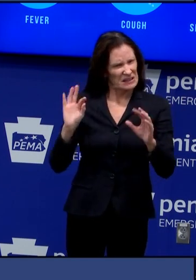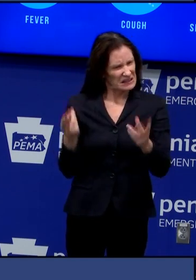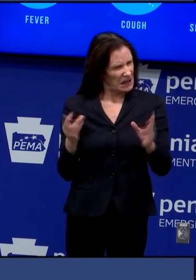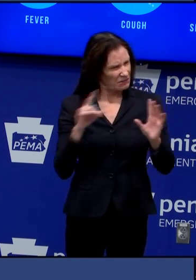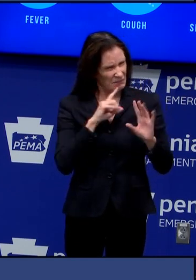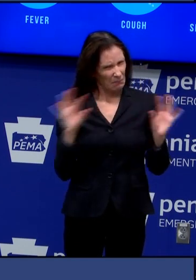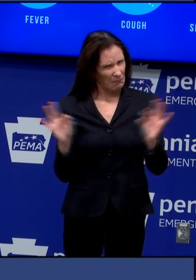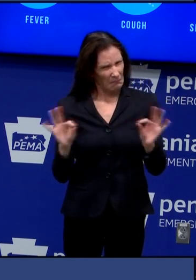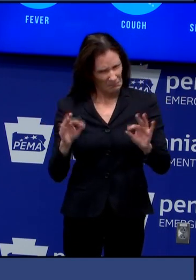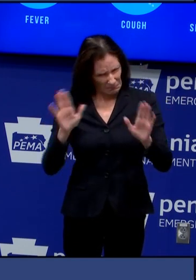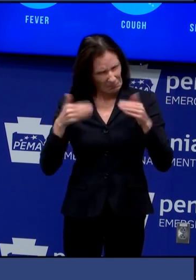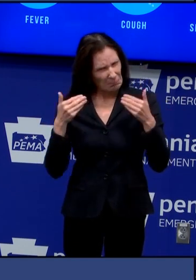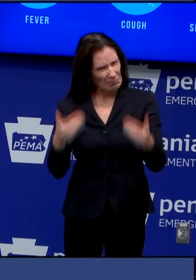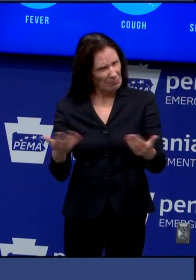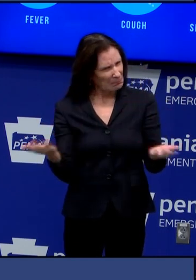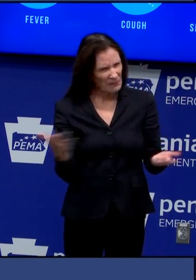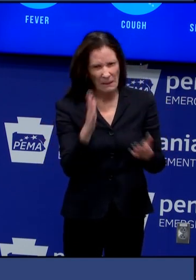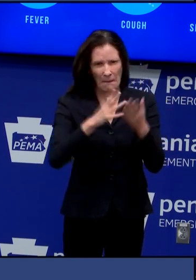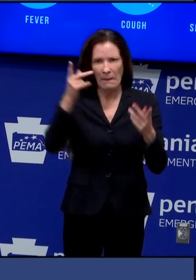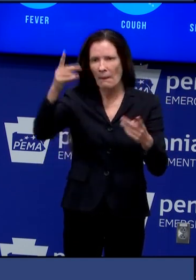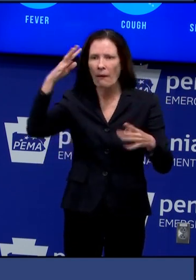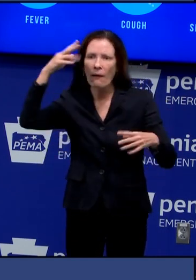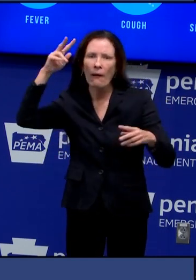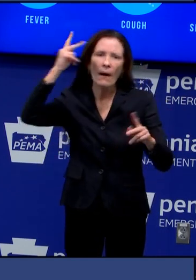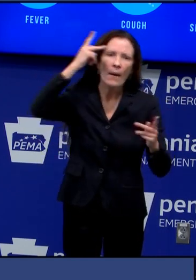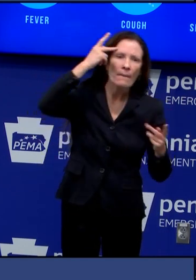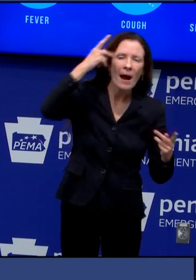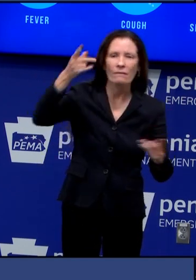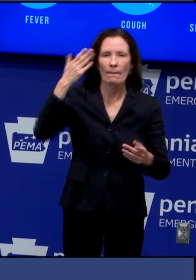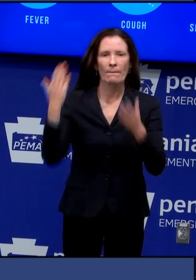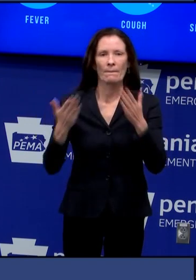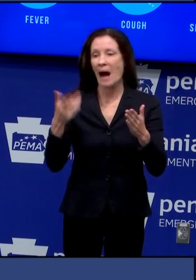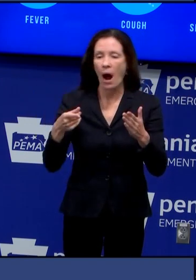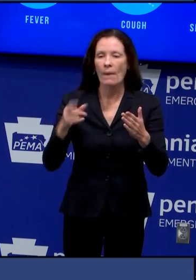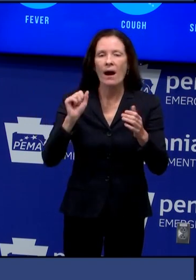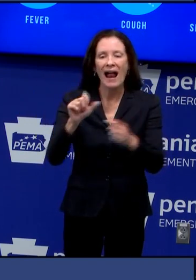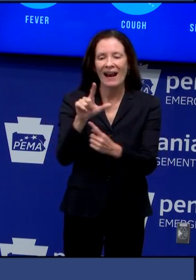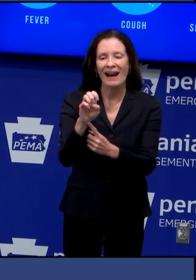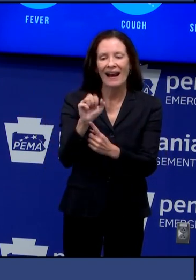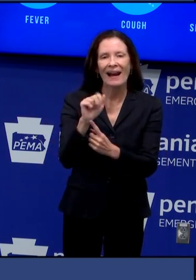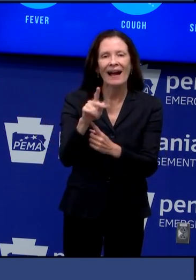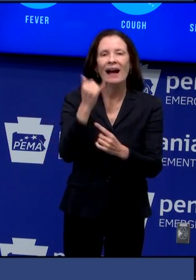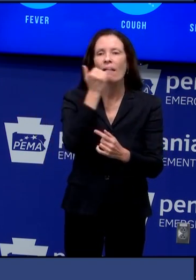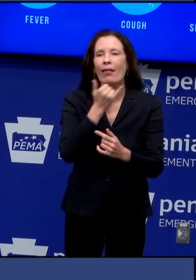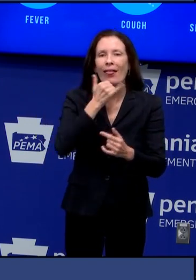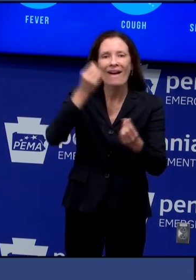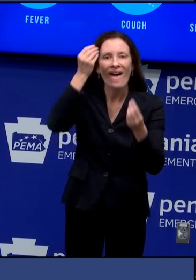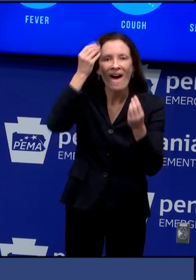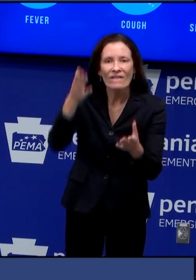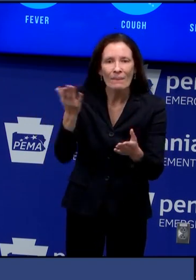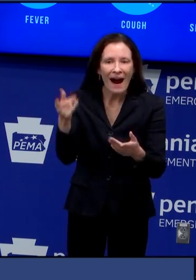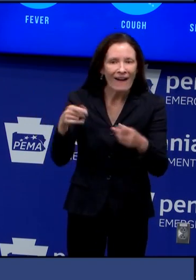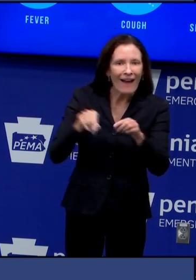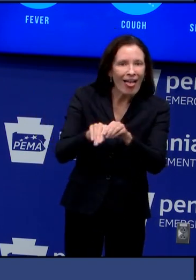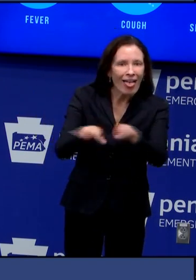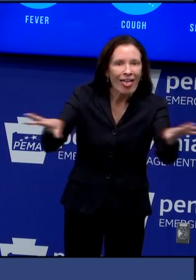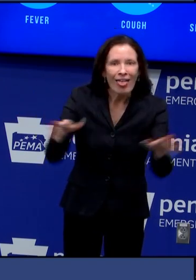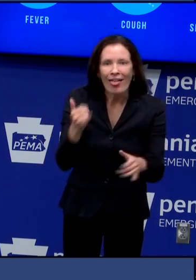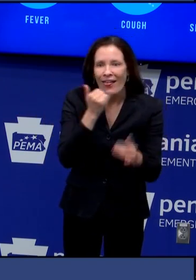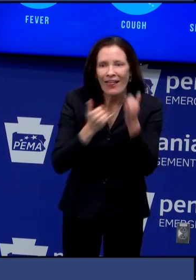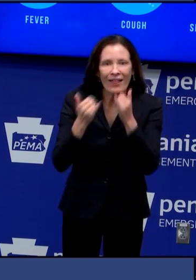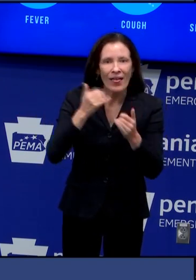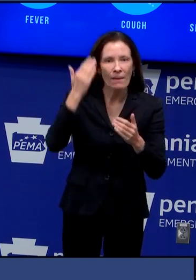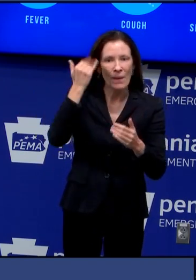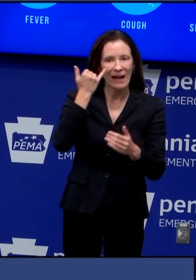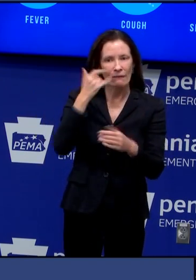lawmakers haven't said how they'll respond if at all to these requests given that mail ballot requests already are more than five